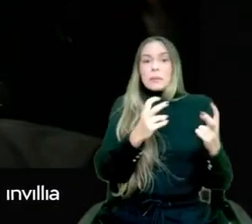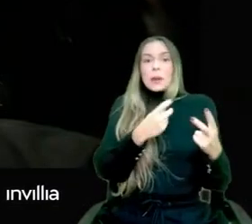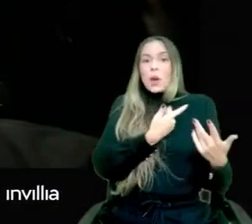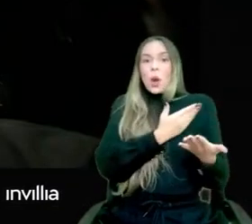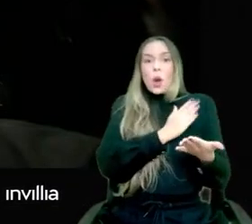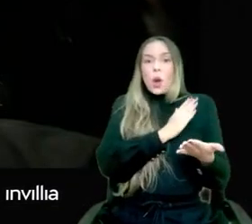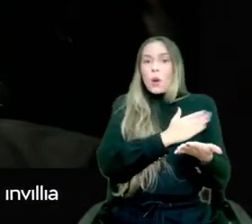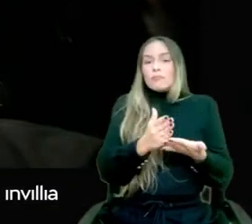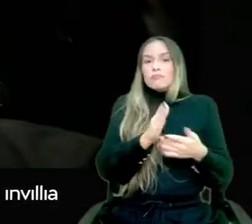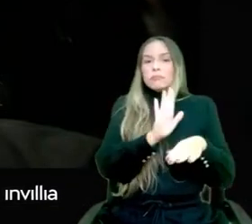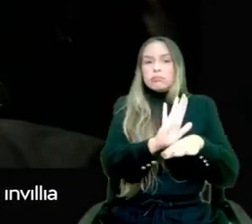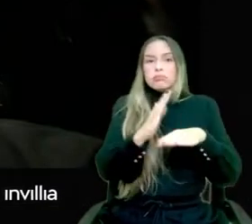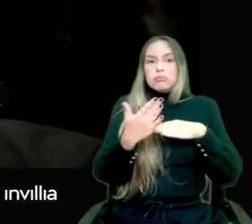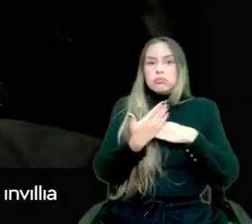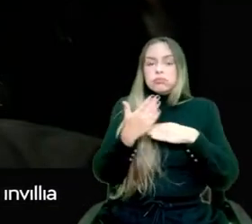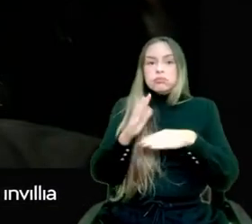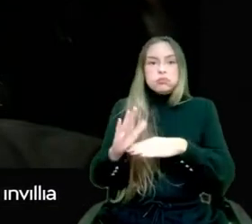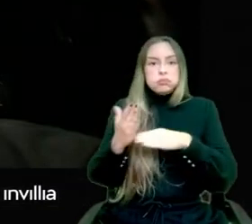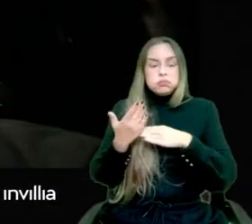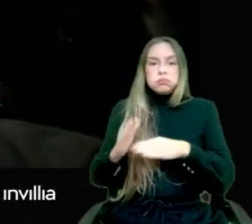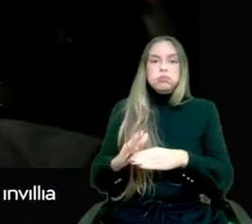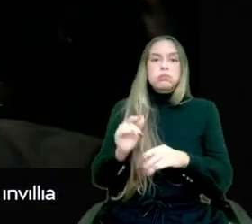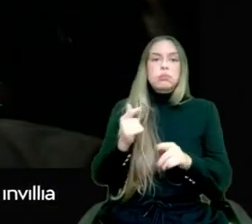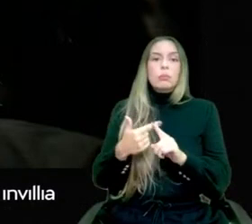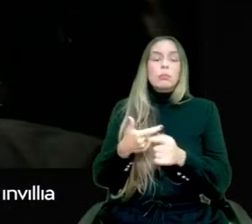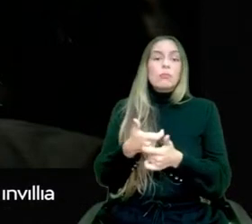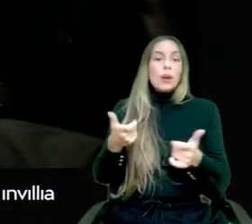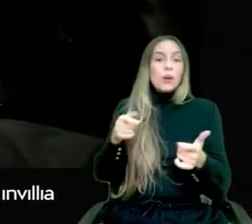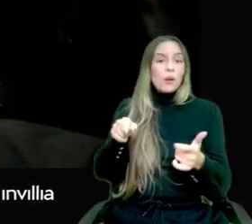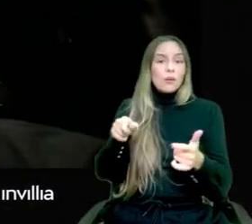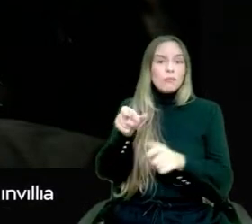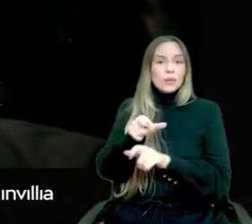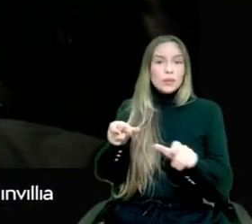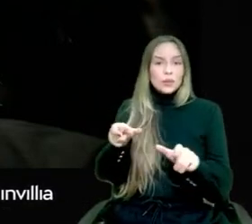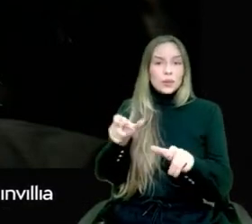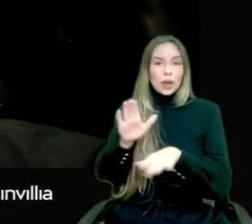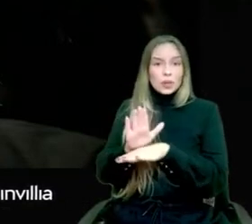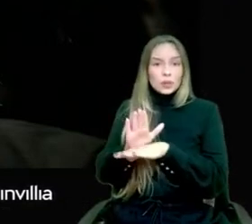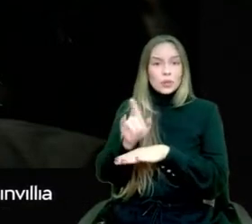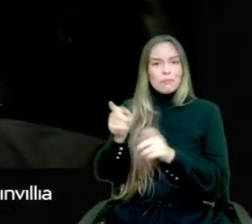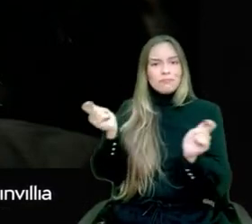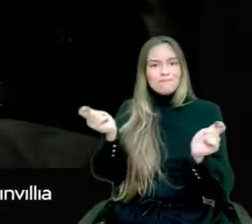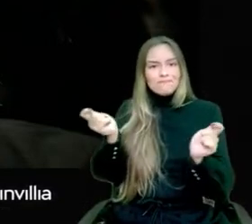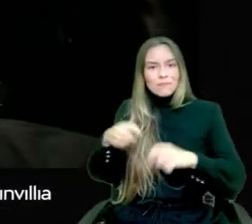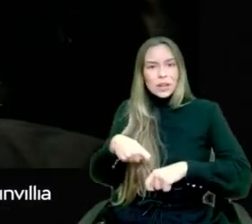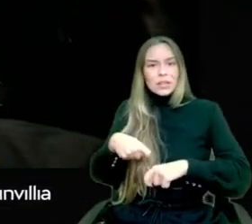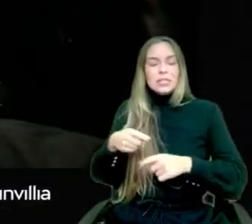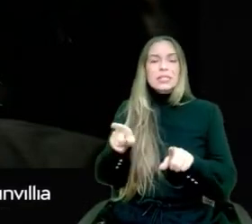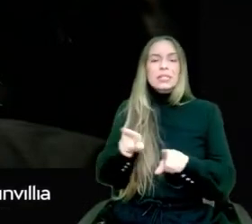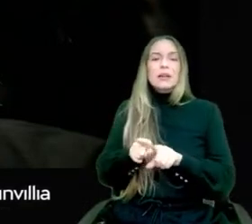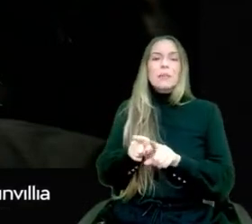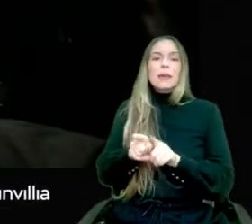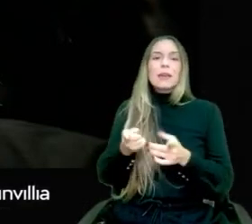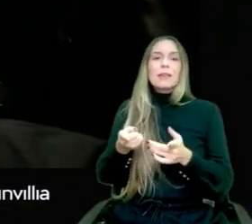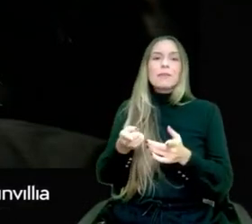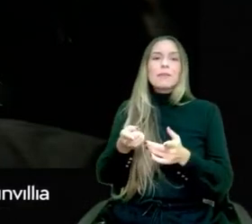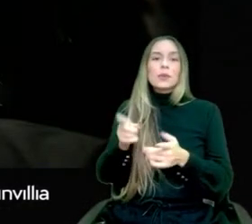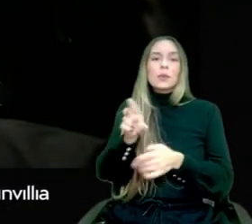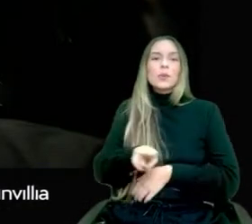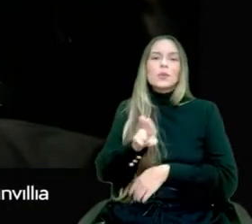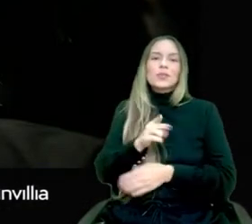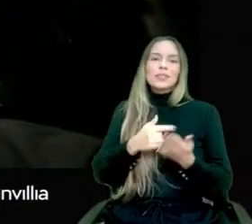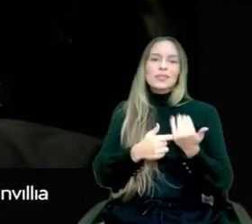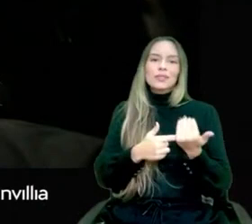And much of this help is made possible also through technology. Through